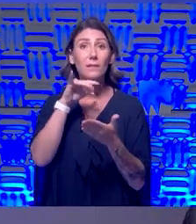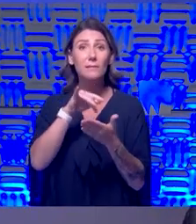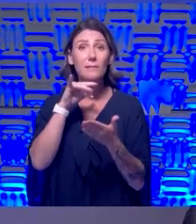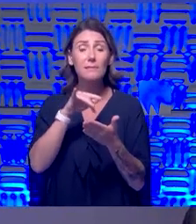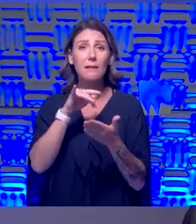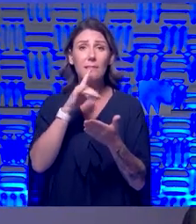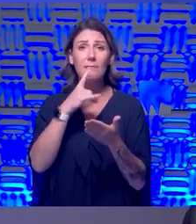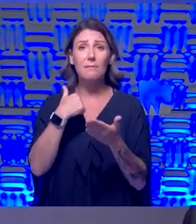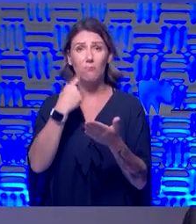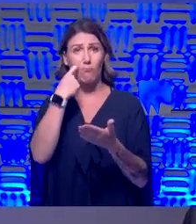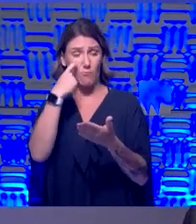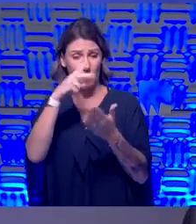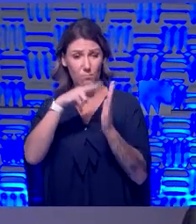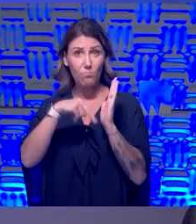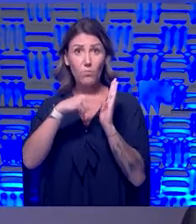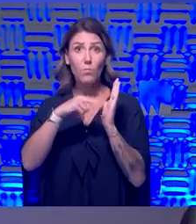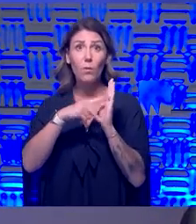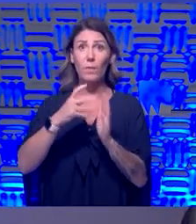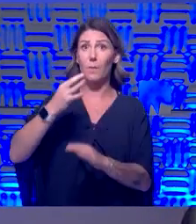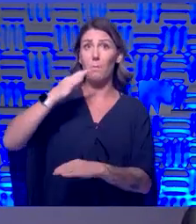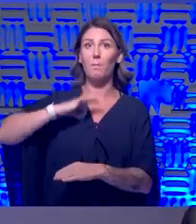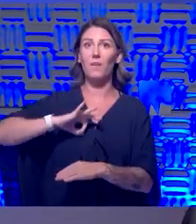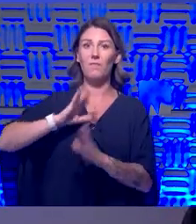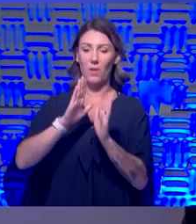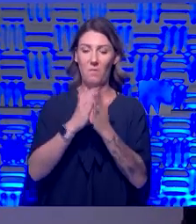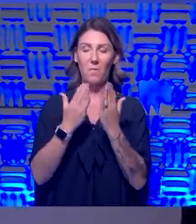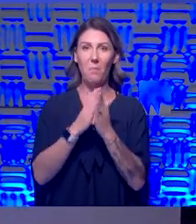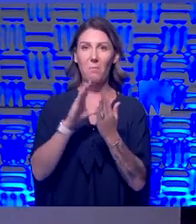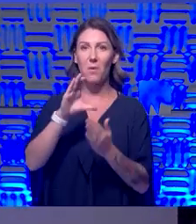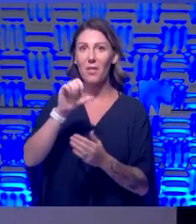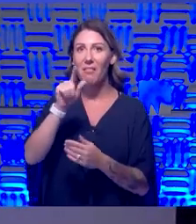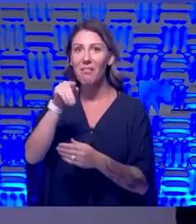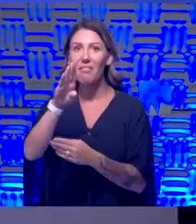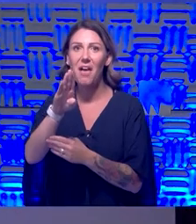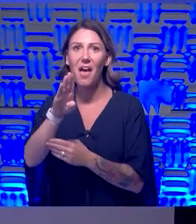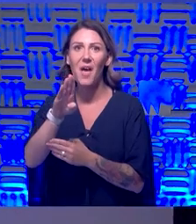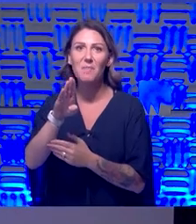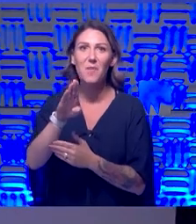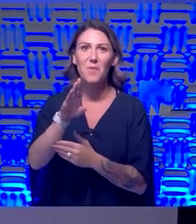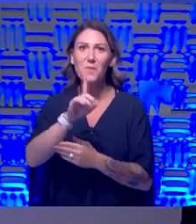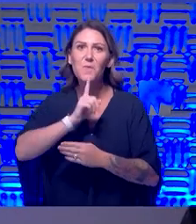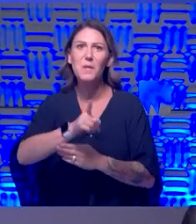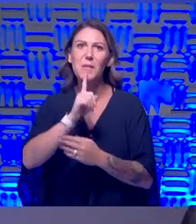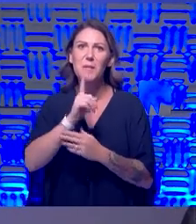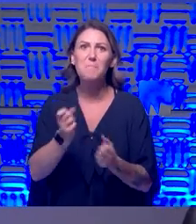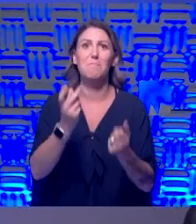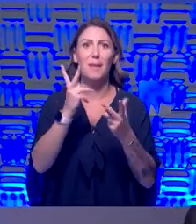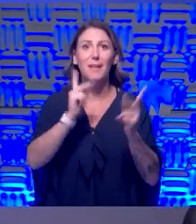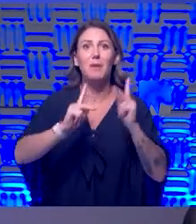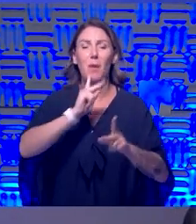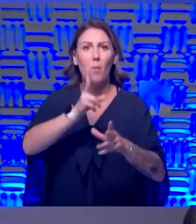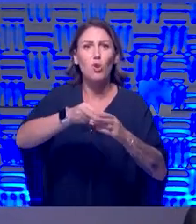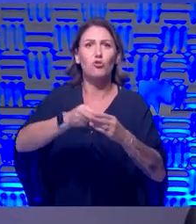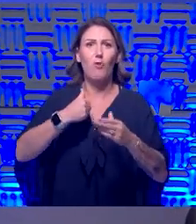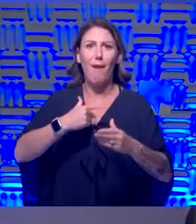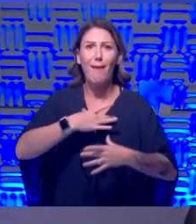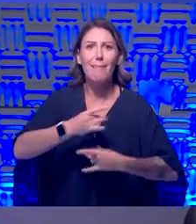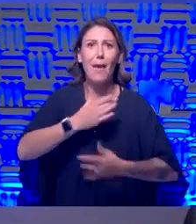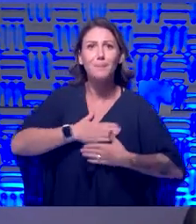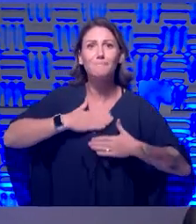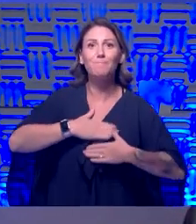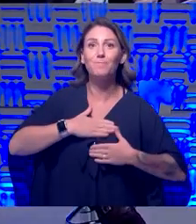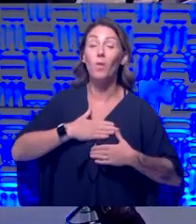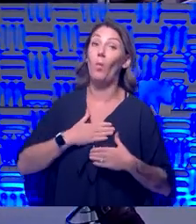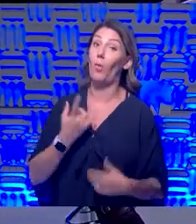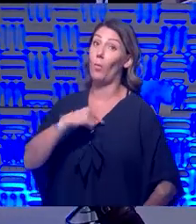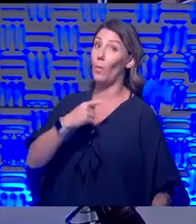talks about the, the benefit of book clubs. It seems like book clubs are really going to be the thing to get us through this. Yeah. Um, we're just watching